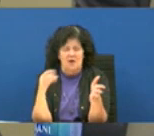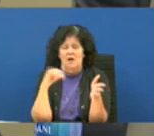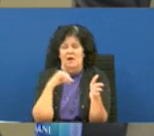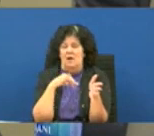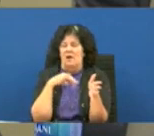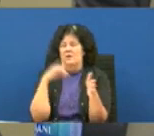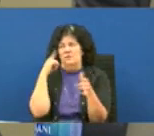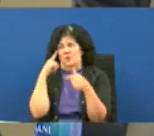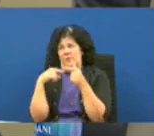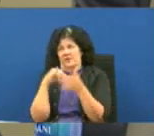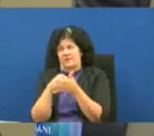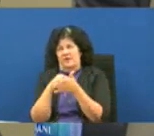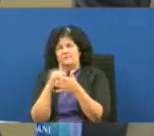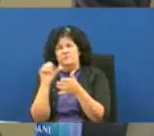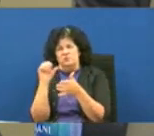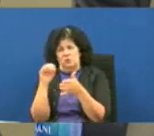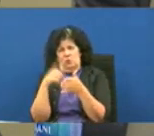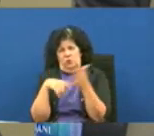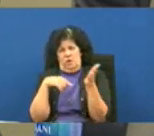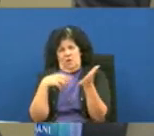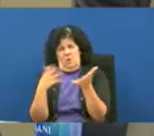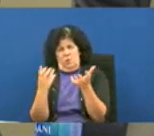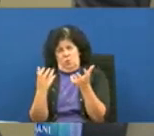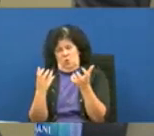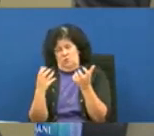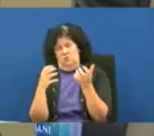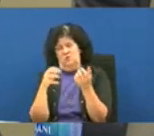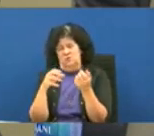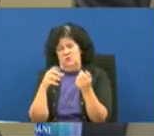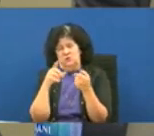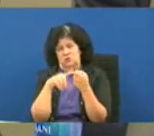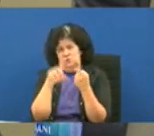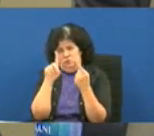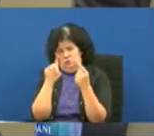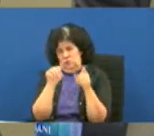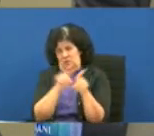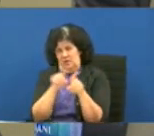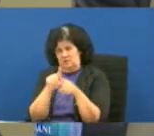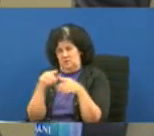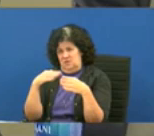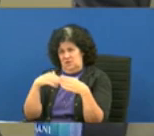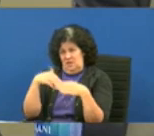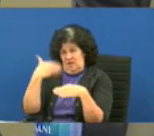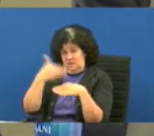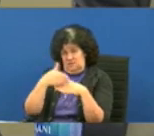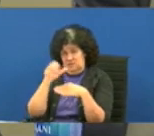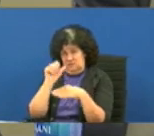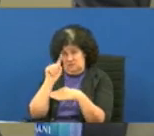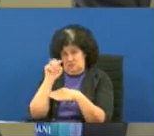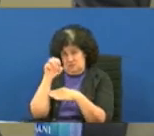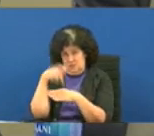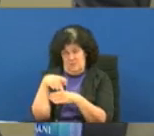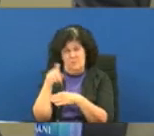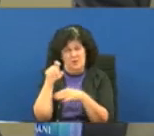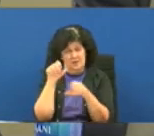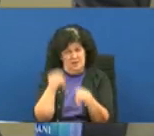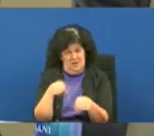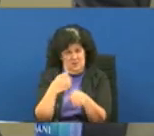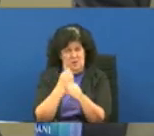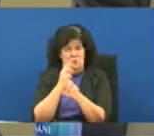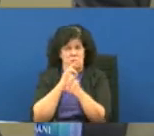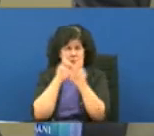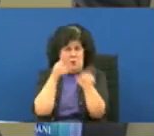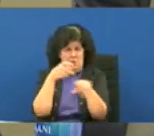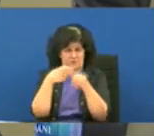thought about that afterwards so what i wanted to do as a next step is could we possibly get a report from the